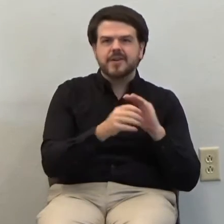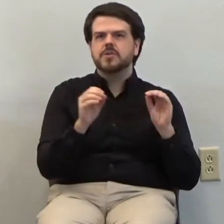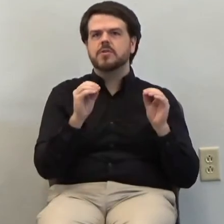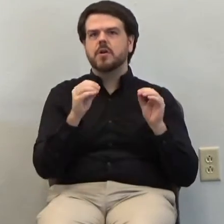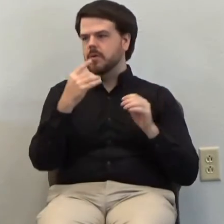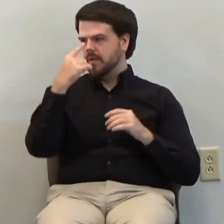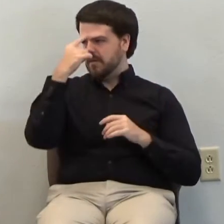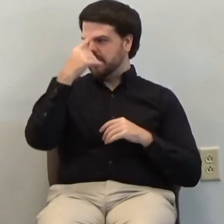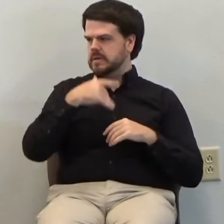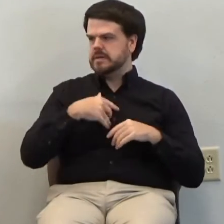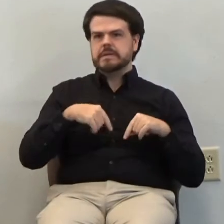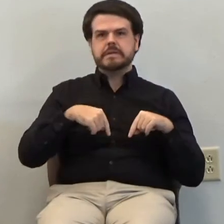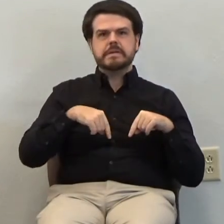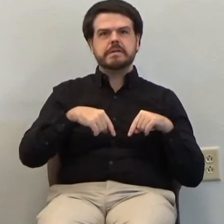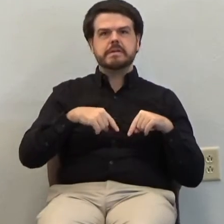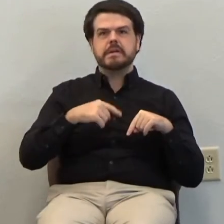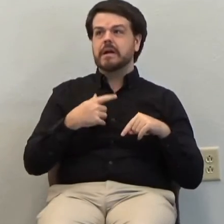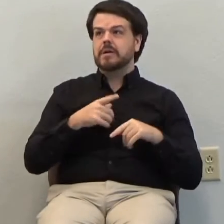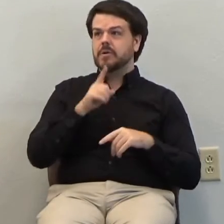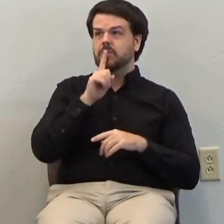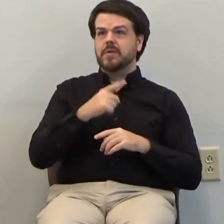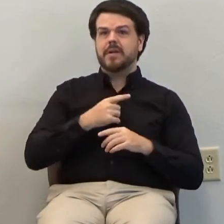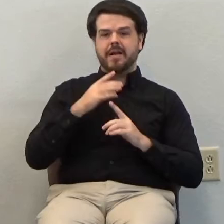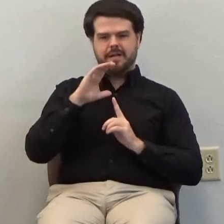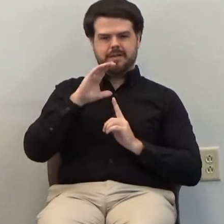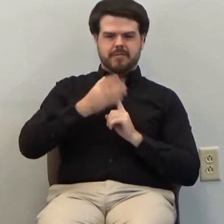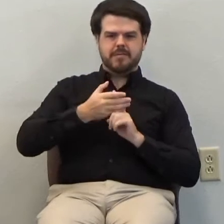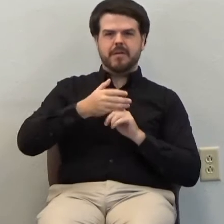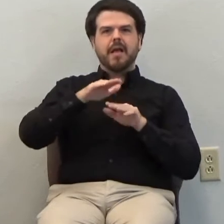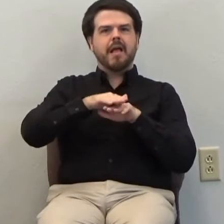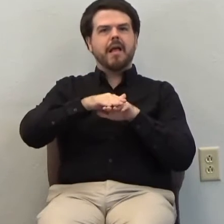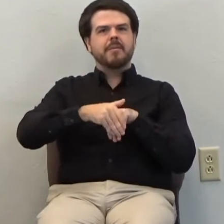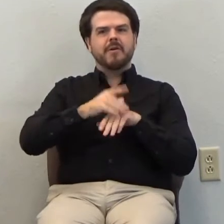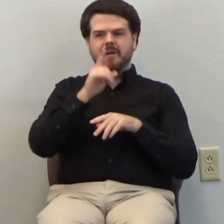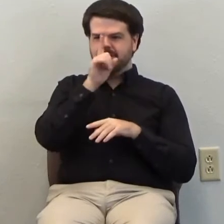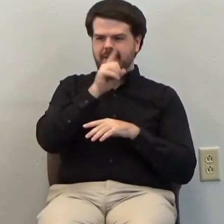aren't who you portray yourself to be in keeping all the commandments.